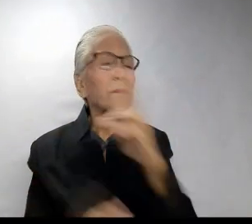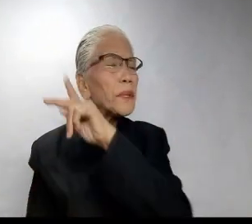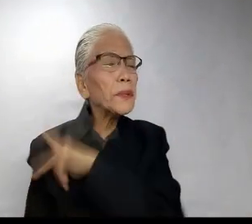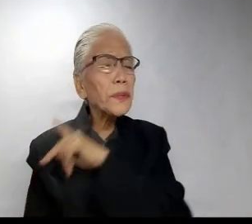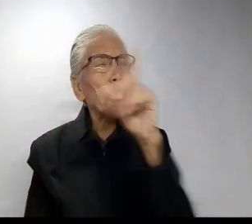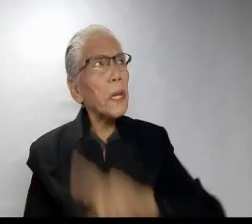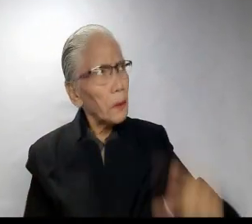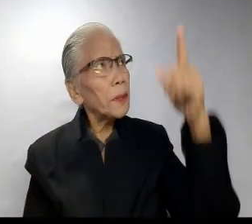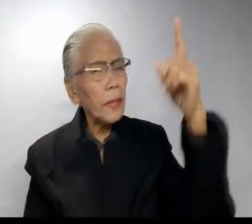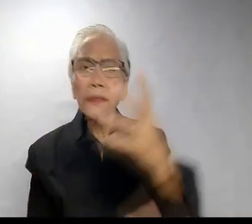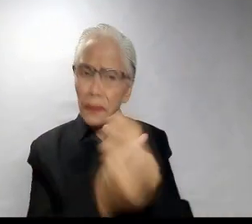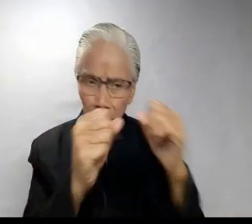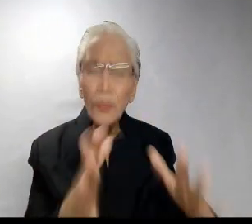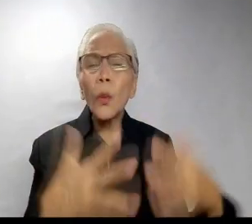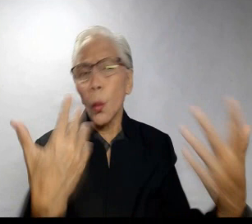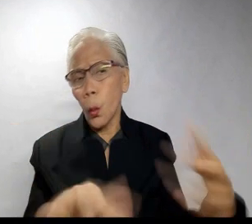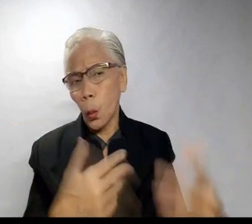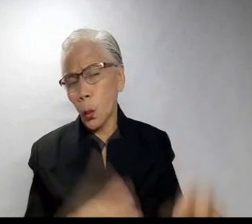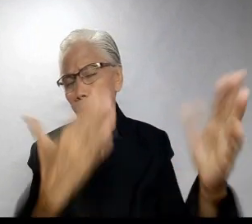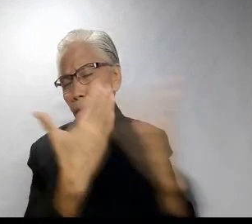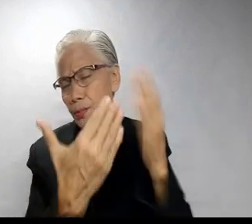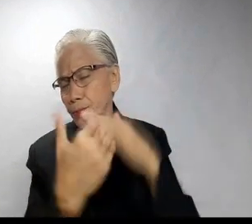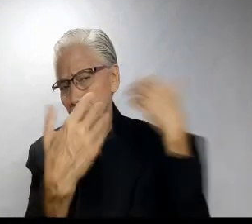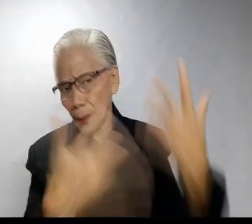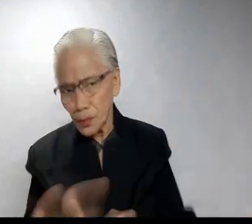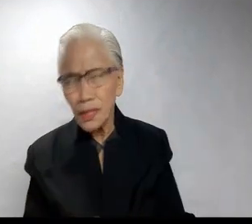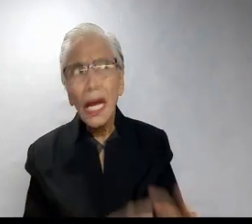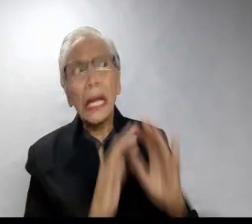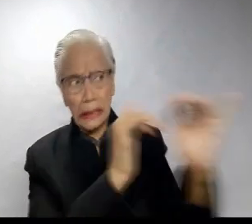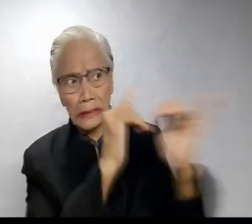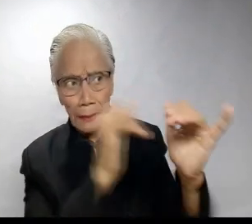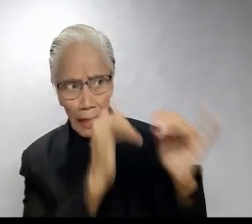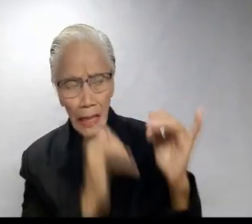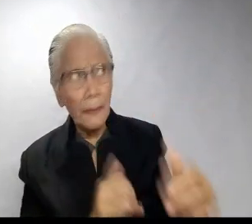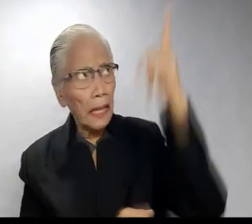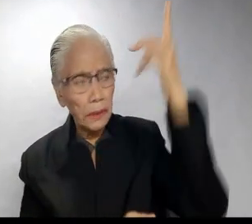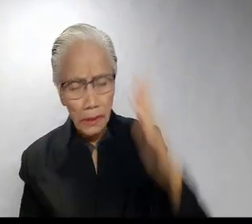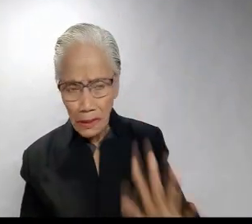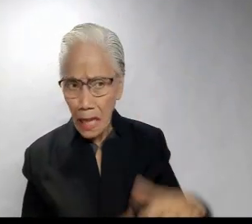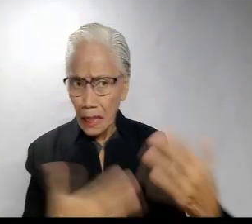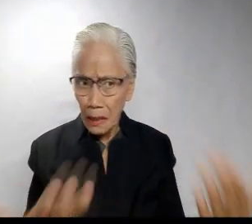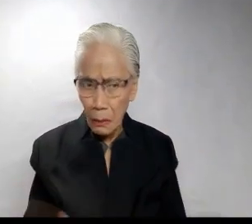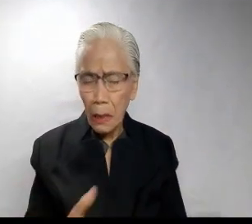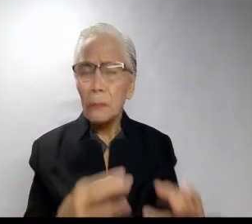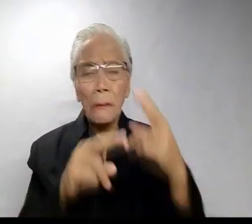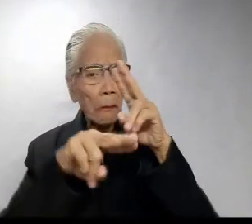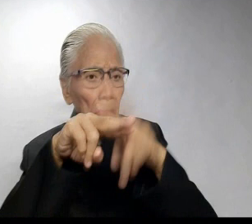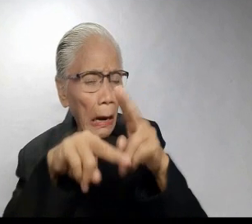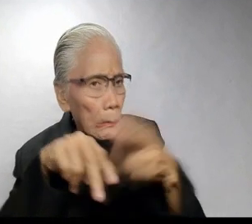lang Jesus as your personal Lord and Savior. Madali lang yun. Pareho lang naman ang iisang Diyos natin eh.